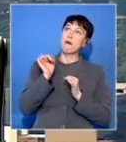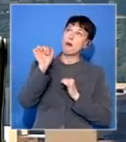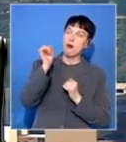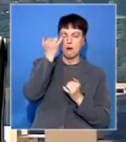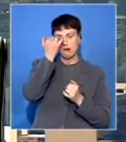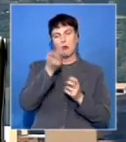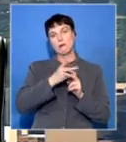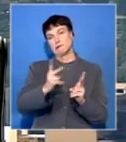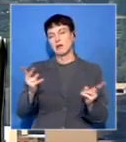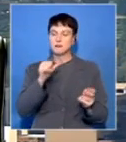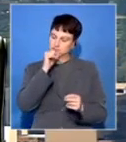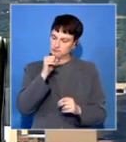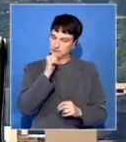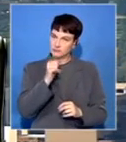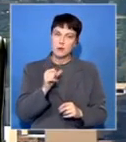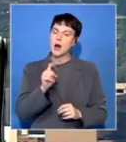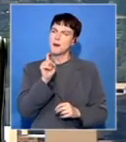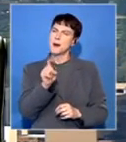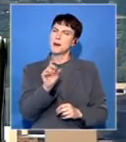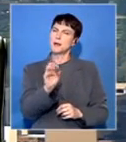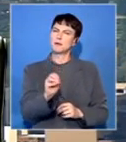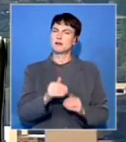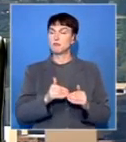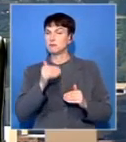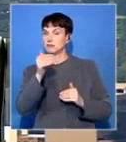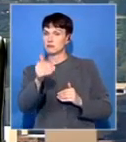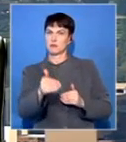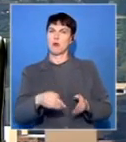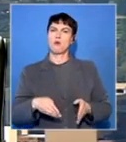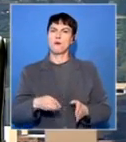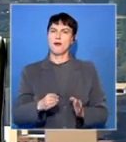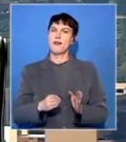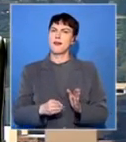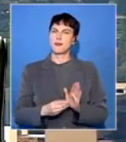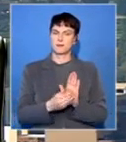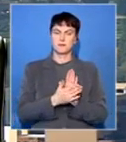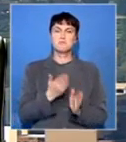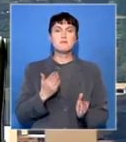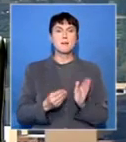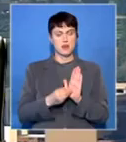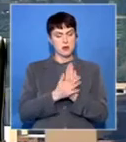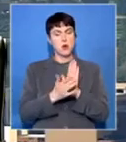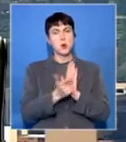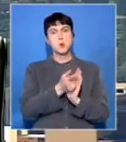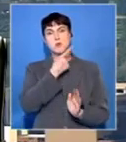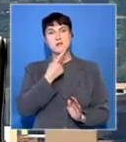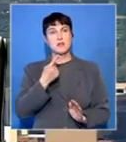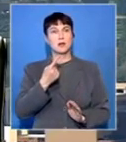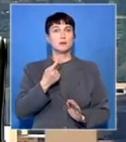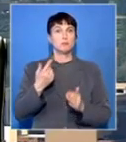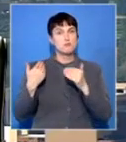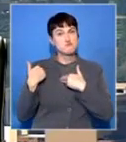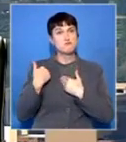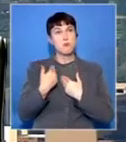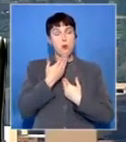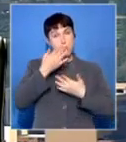some capability available to a neutral party. It could be the court, it could be whatever, but someone